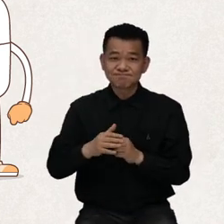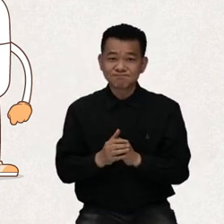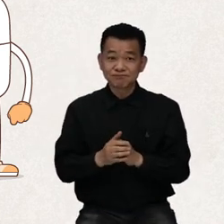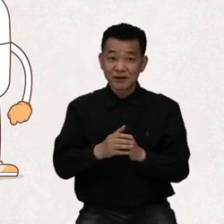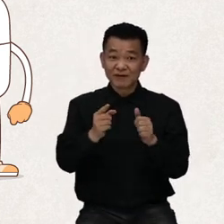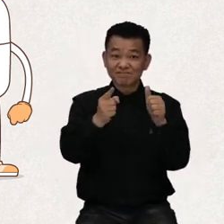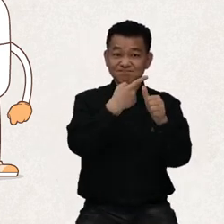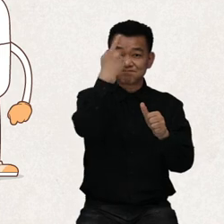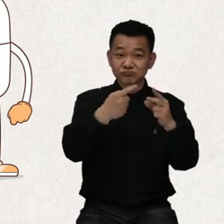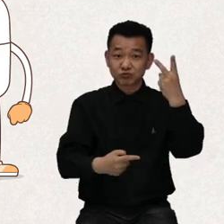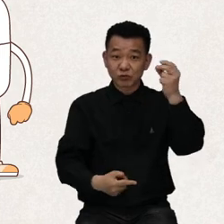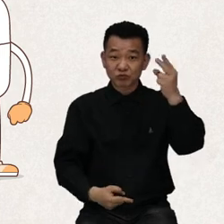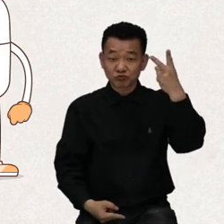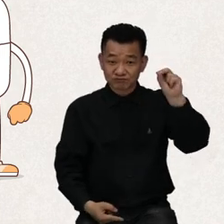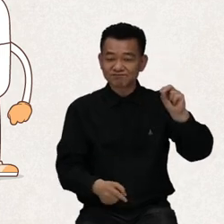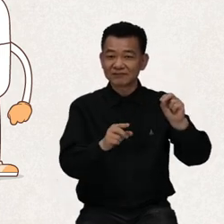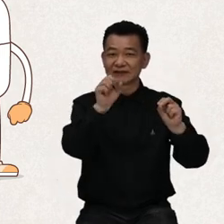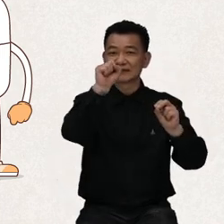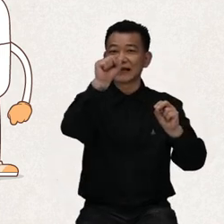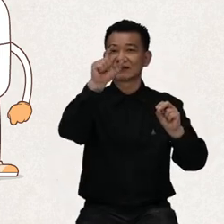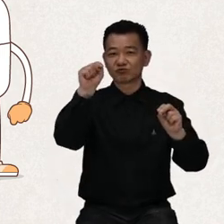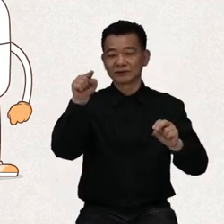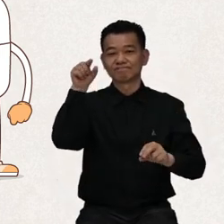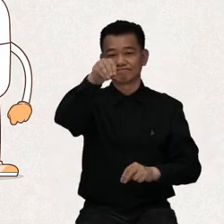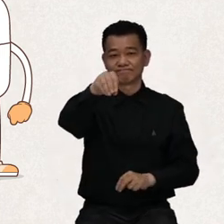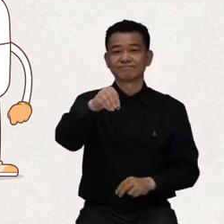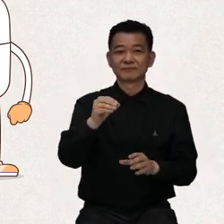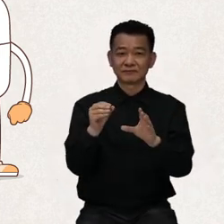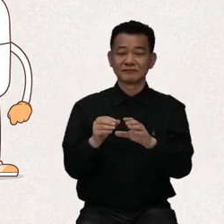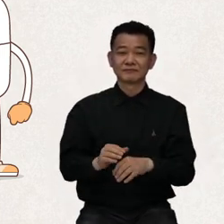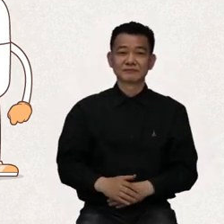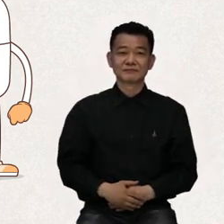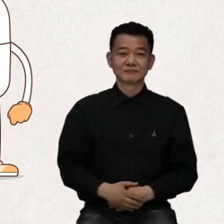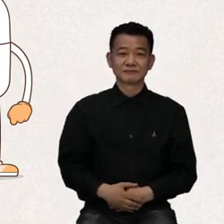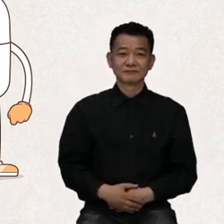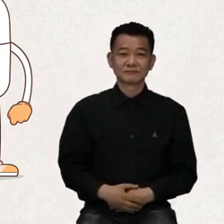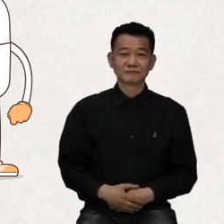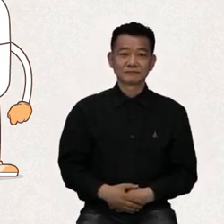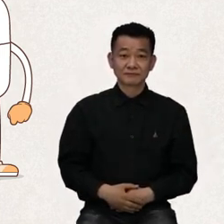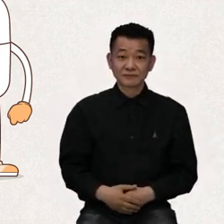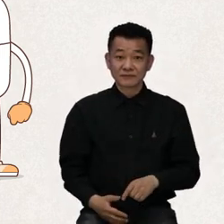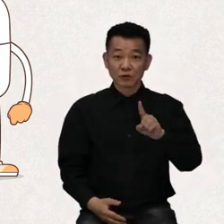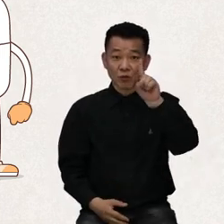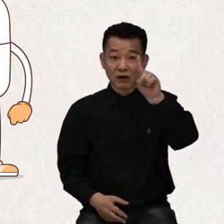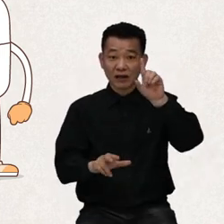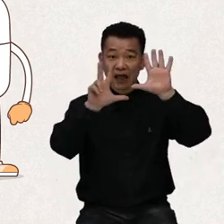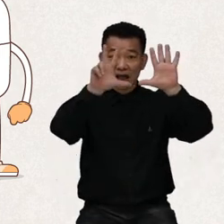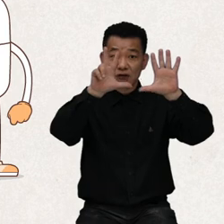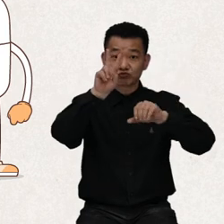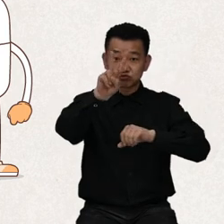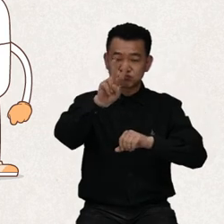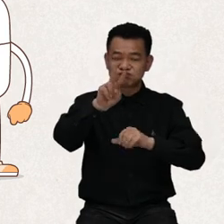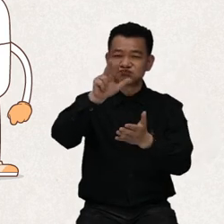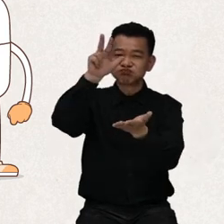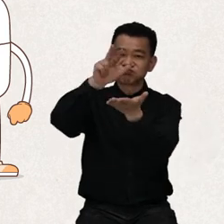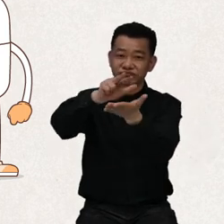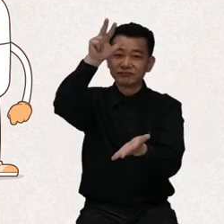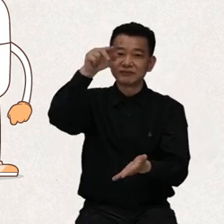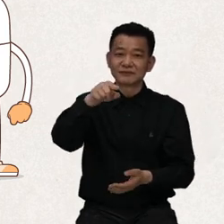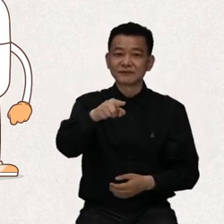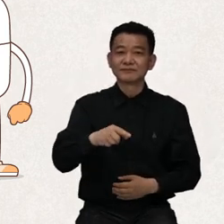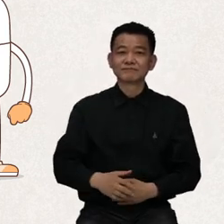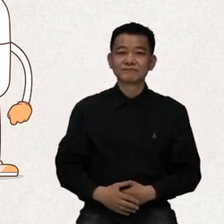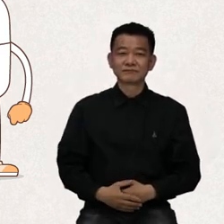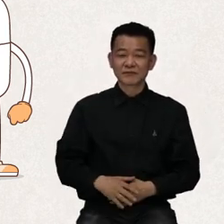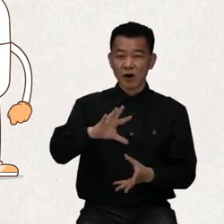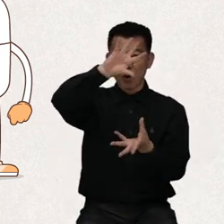recently, St. Lucia ratified on the Convention in June 2020. There are 182 countries ratified in